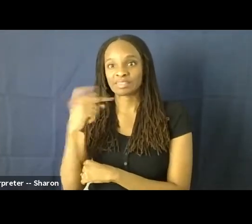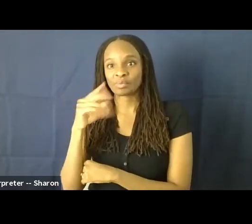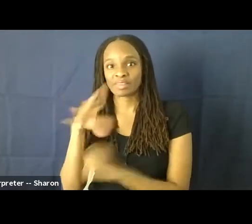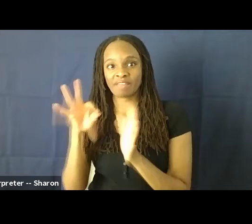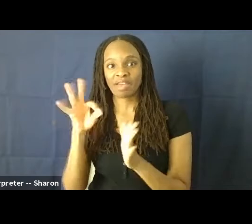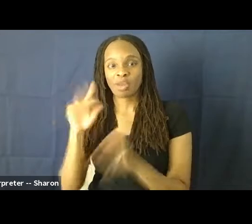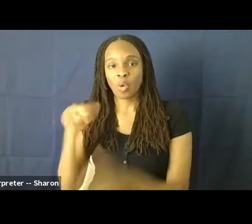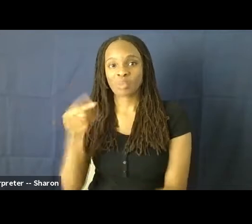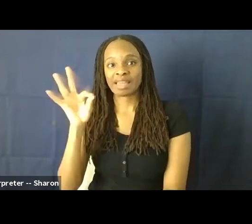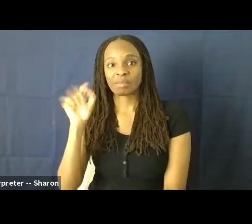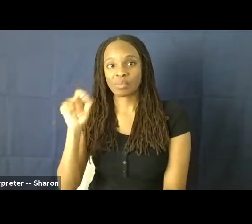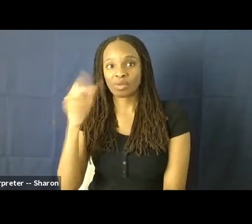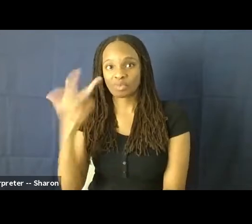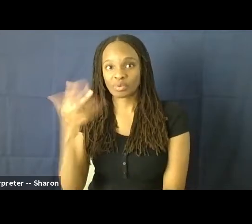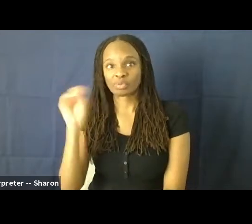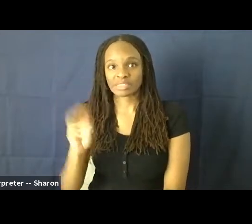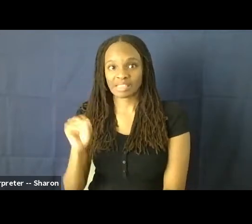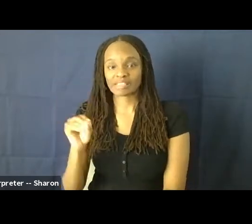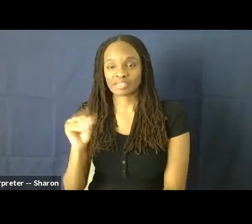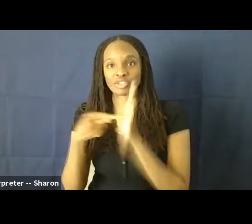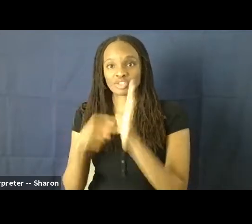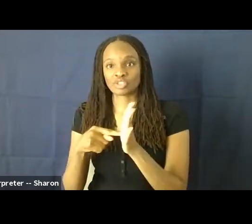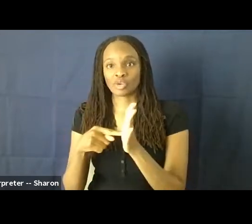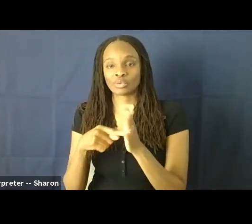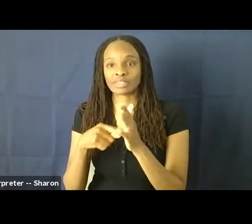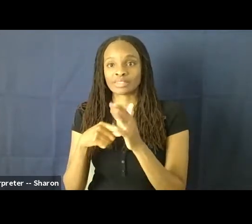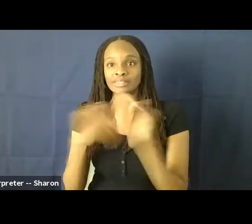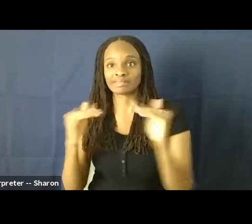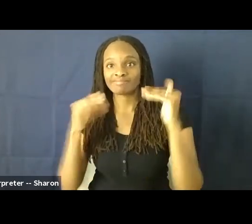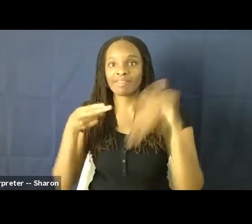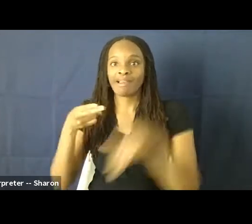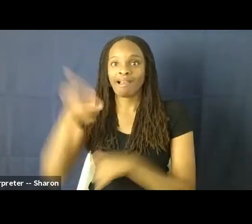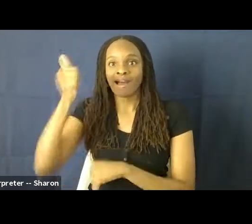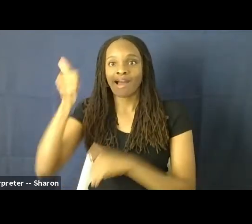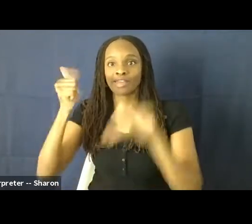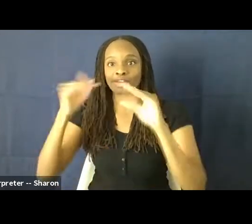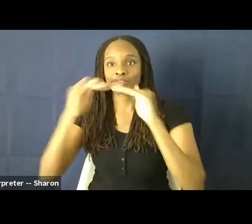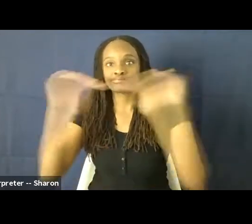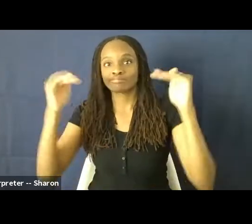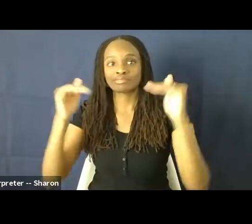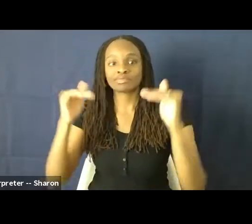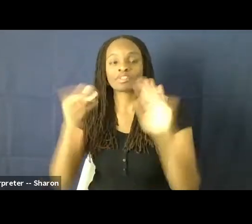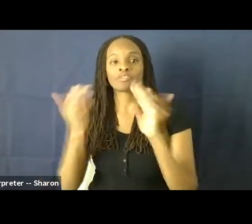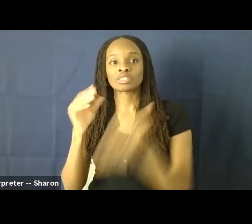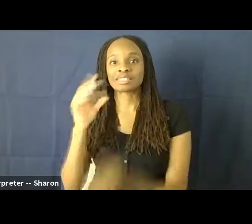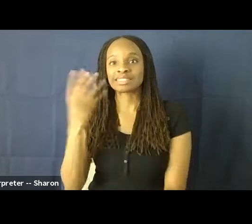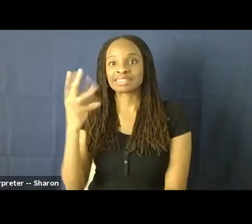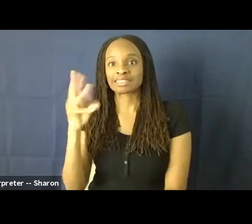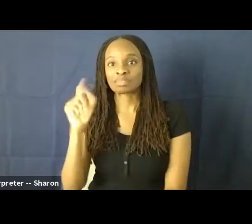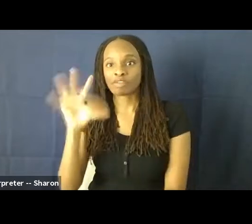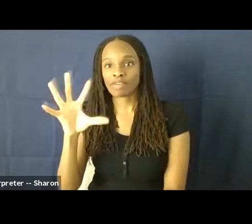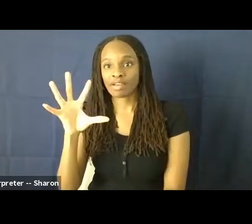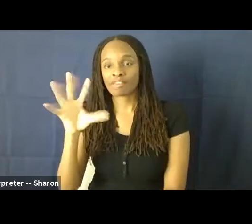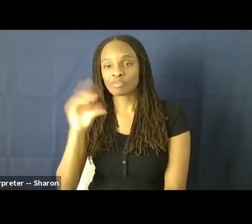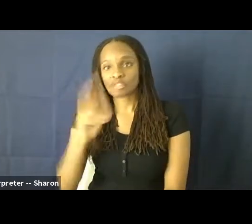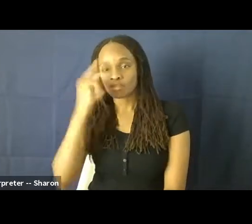9.3% are shown as upper class for black women versus 16.5% for white women. Now this is troubling because